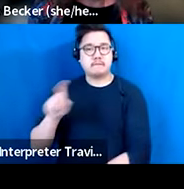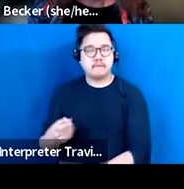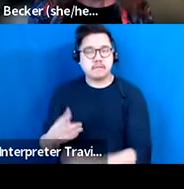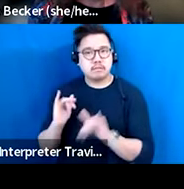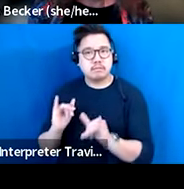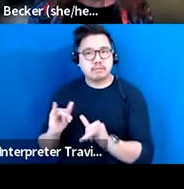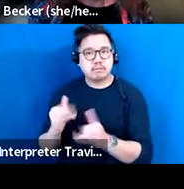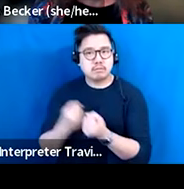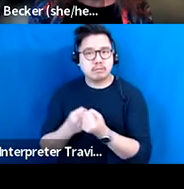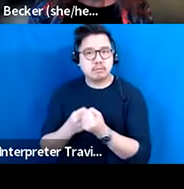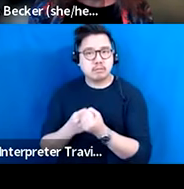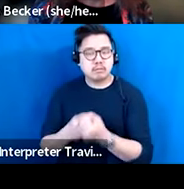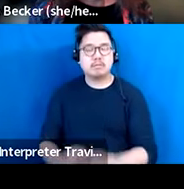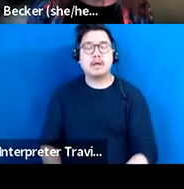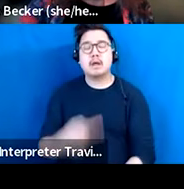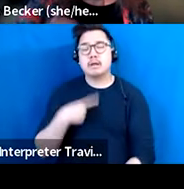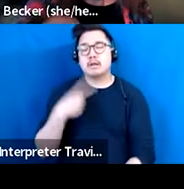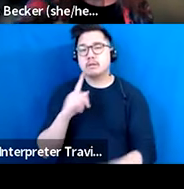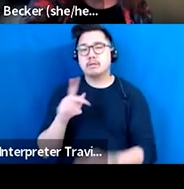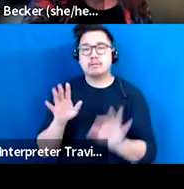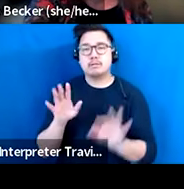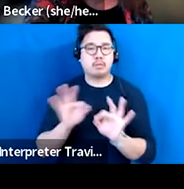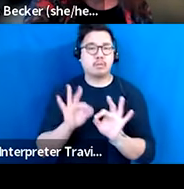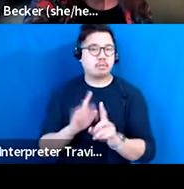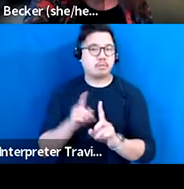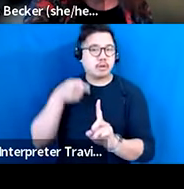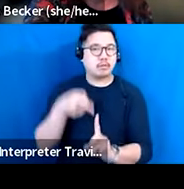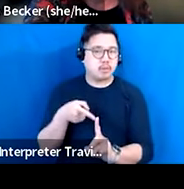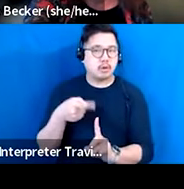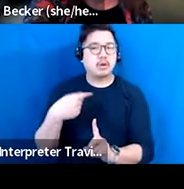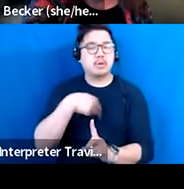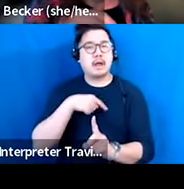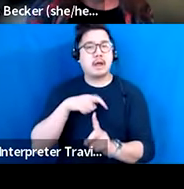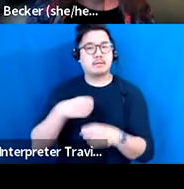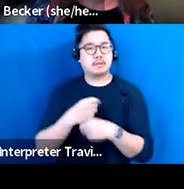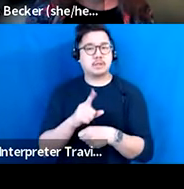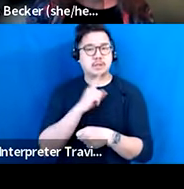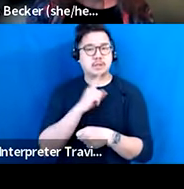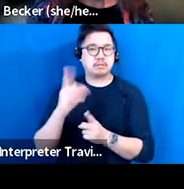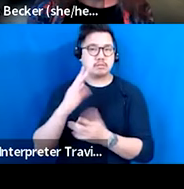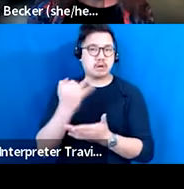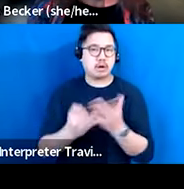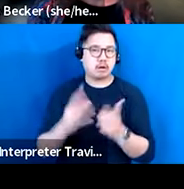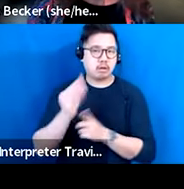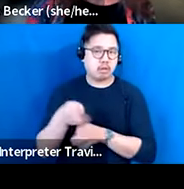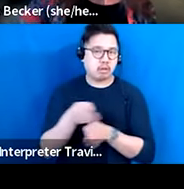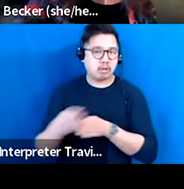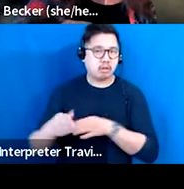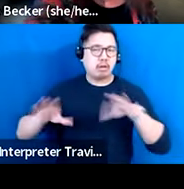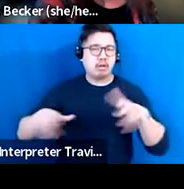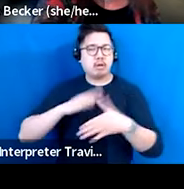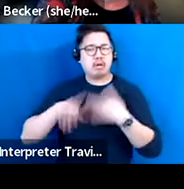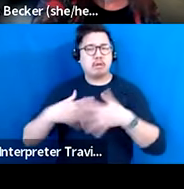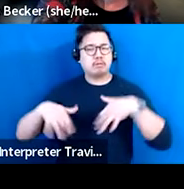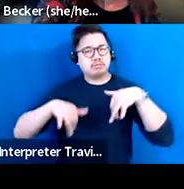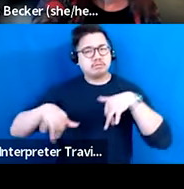story, to tell it robustly, to get advocacy behind us. And I guess I still have